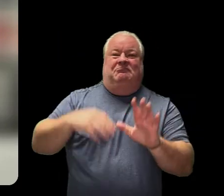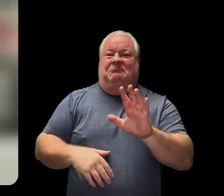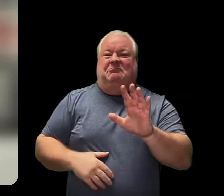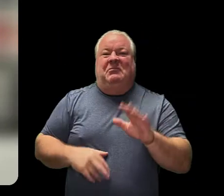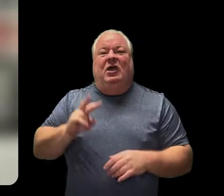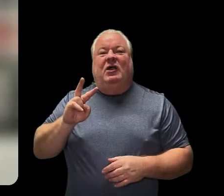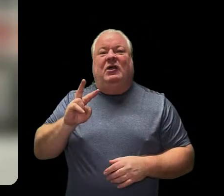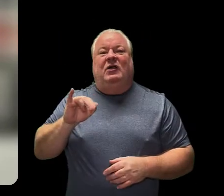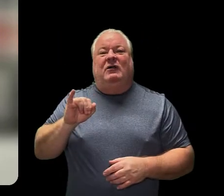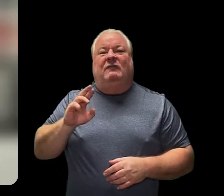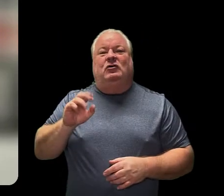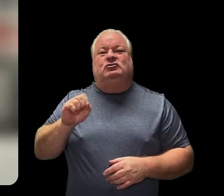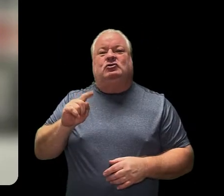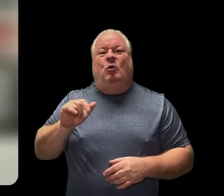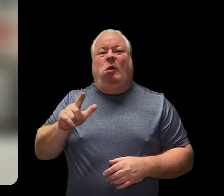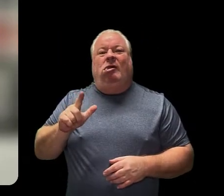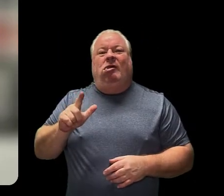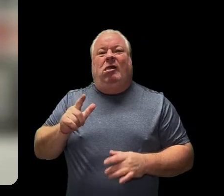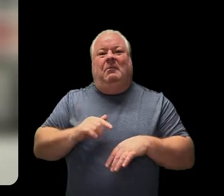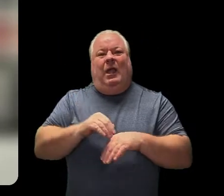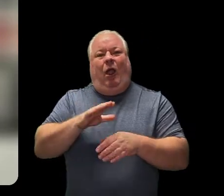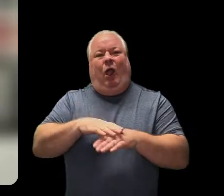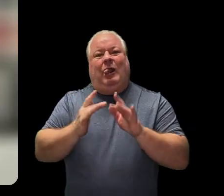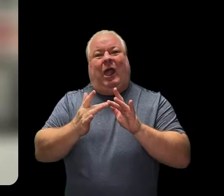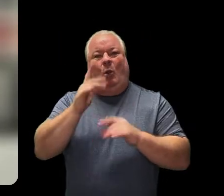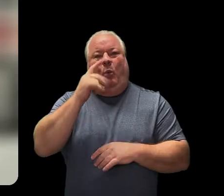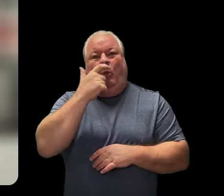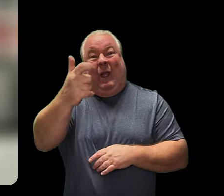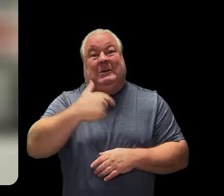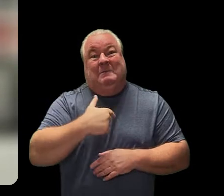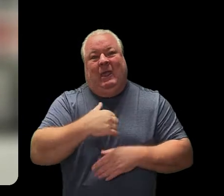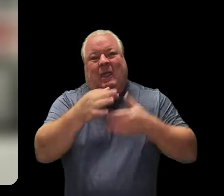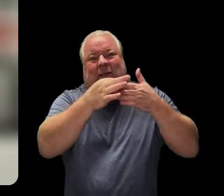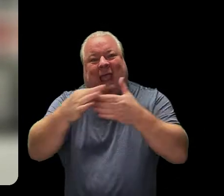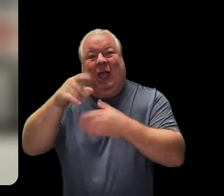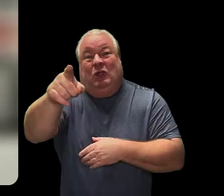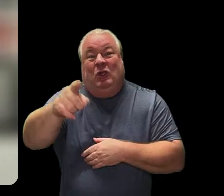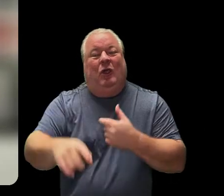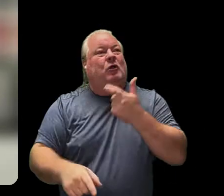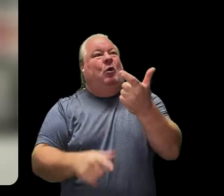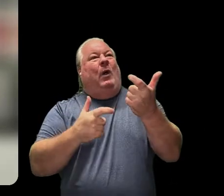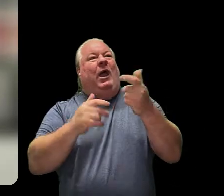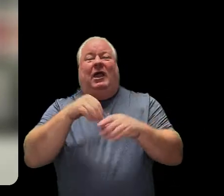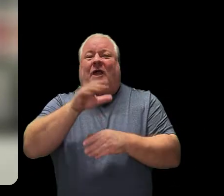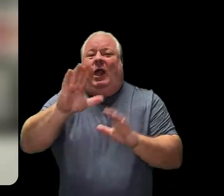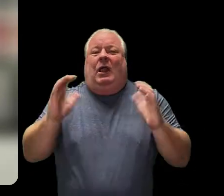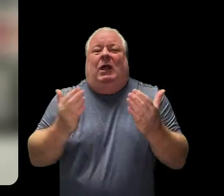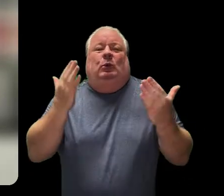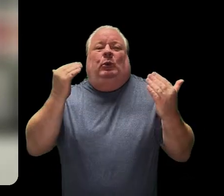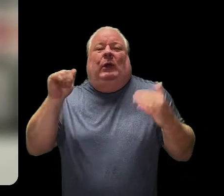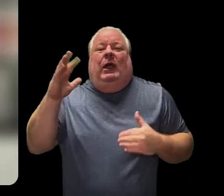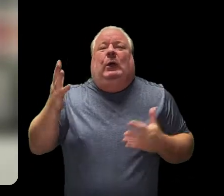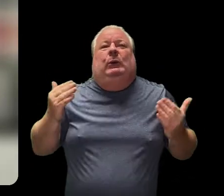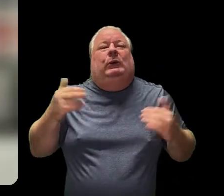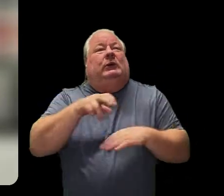so that you can stay in your air conditioned classrooms while I walk the campus and we